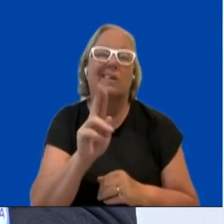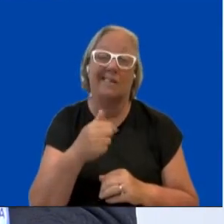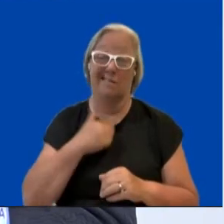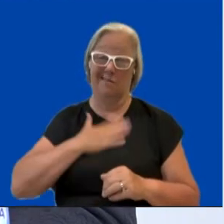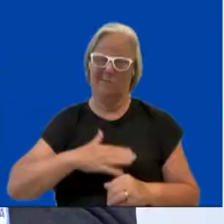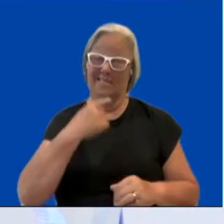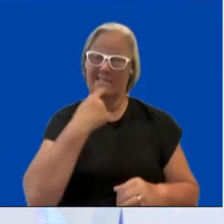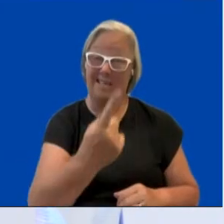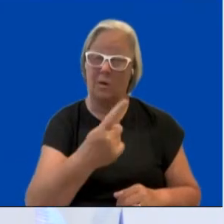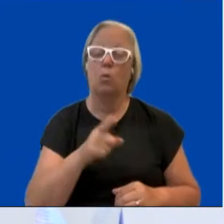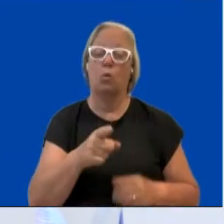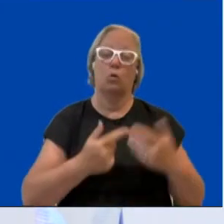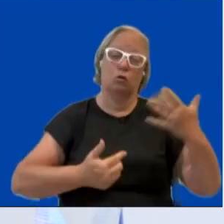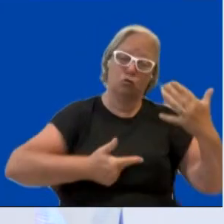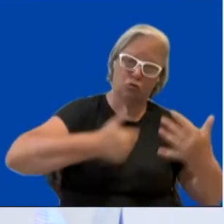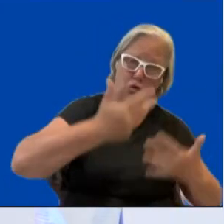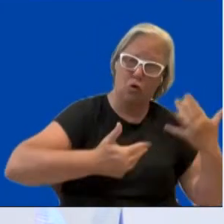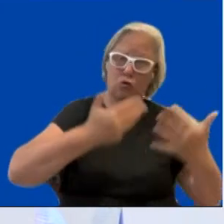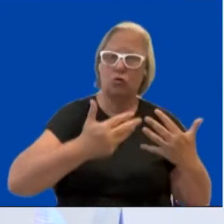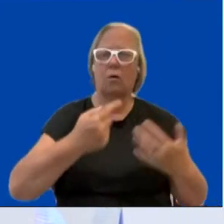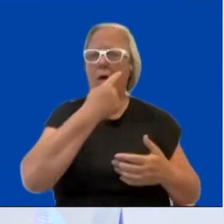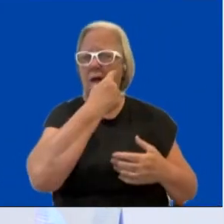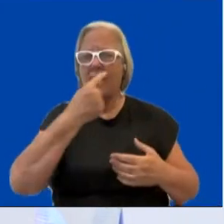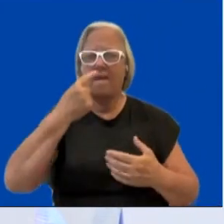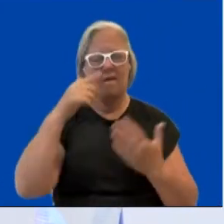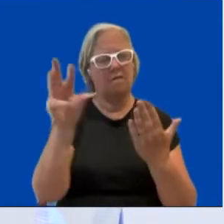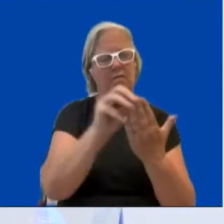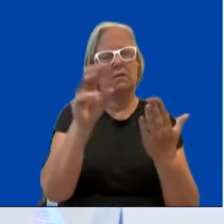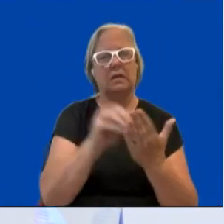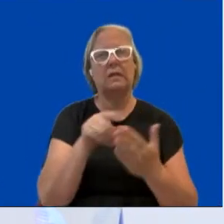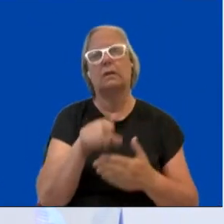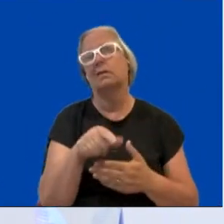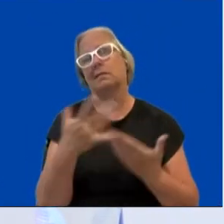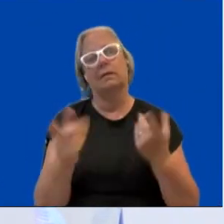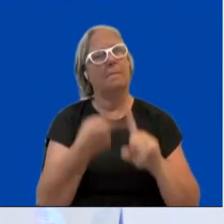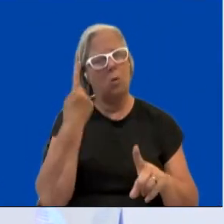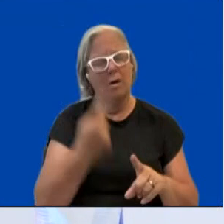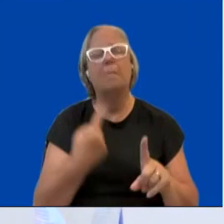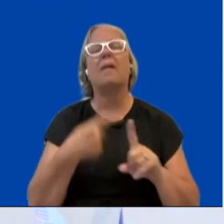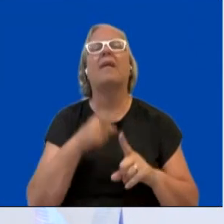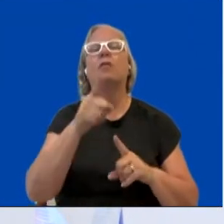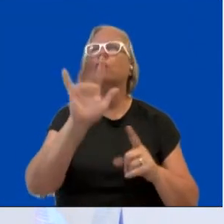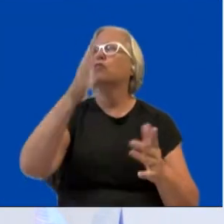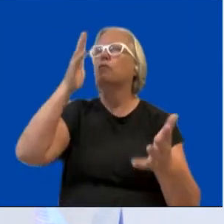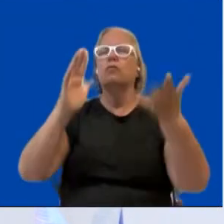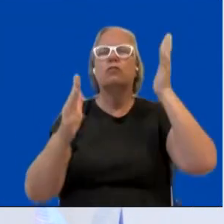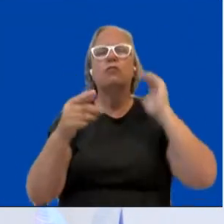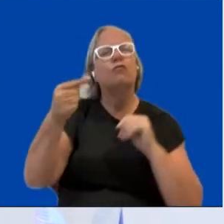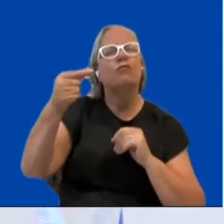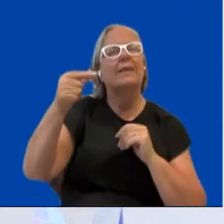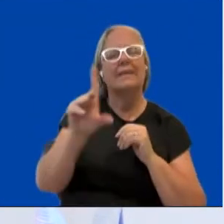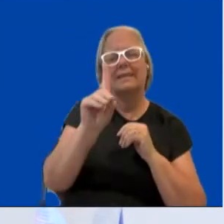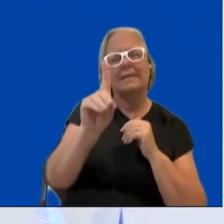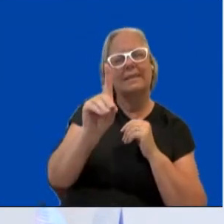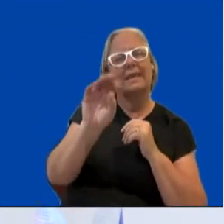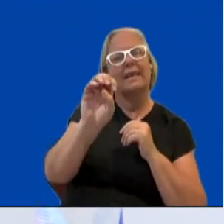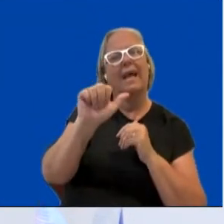evidence are. And going back to the Green Deal, as I said before, for many, it's such a